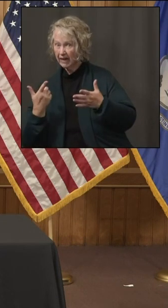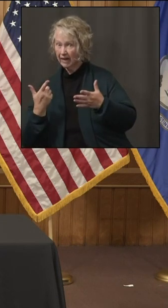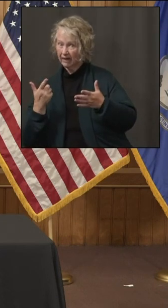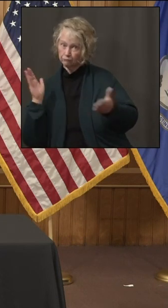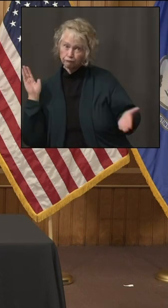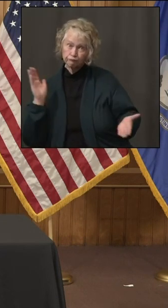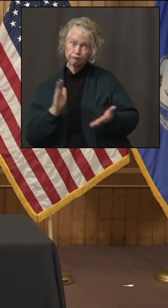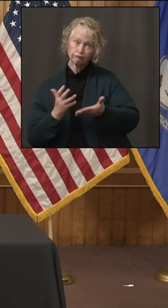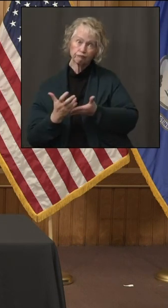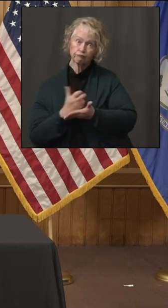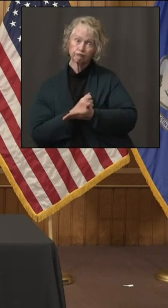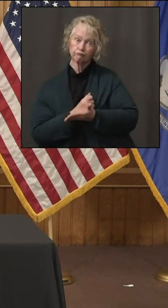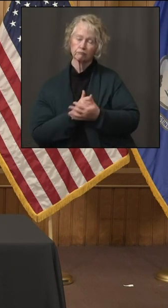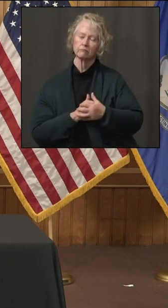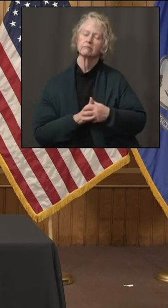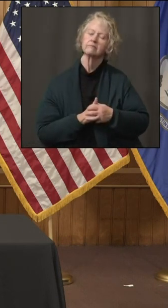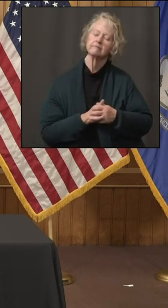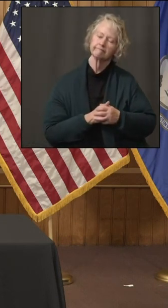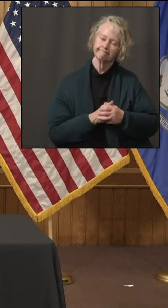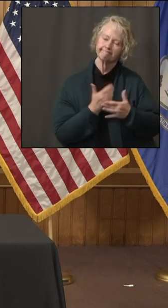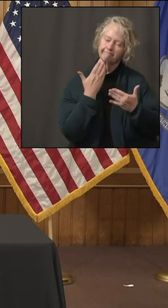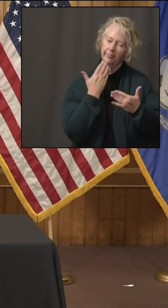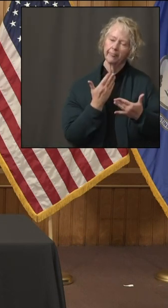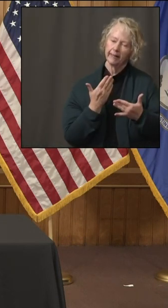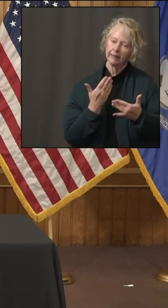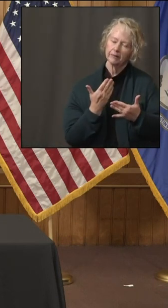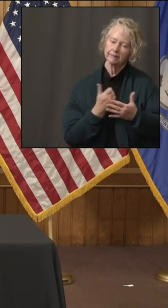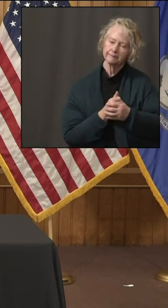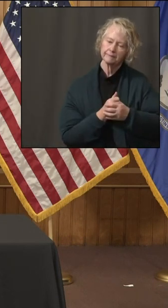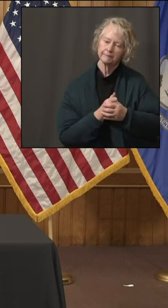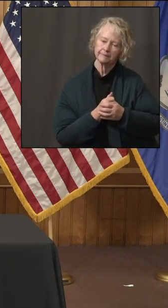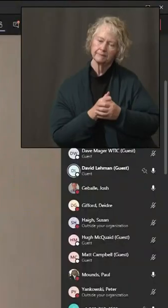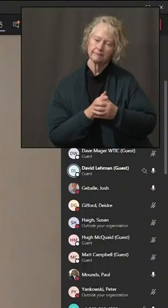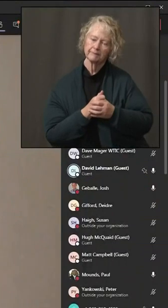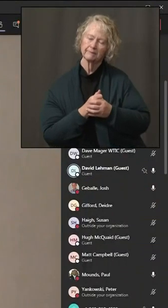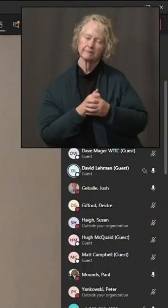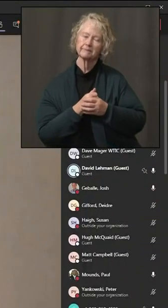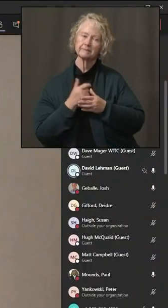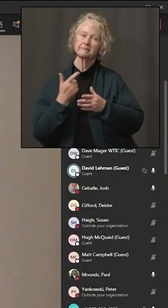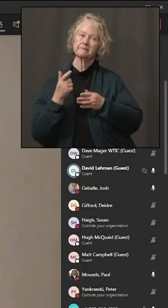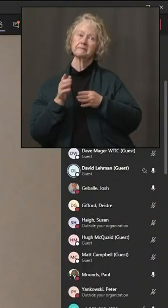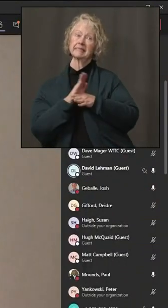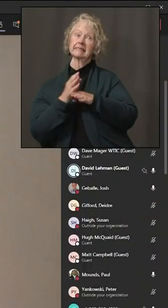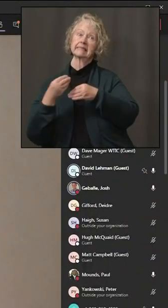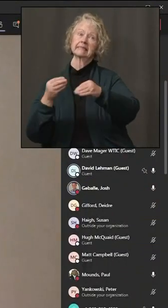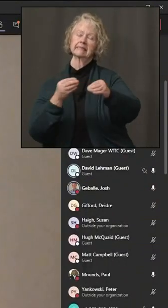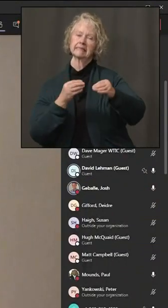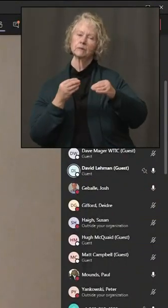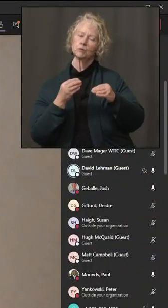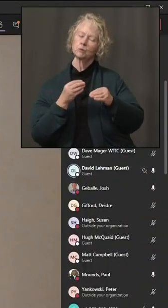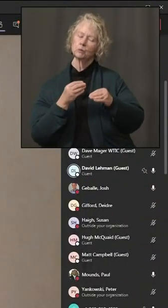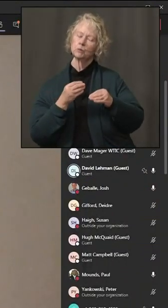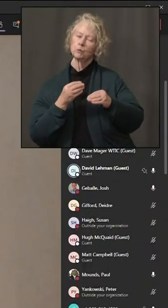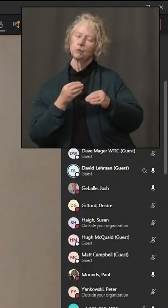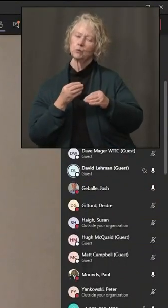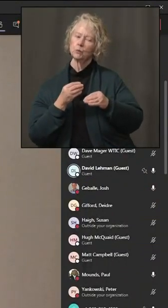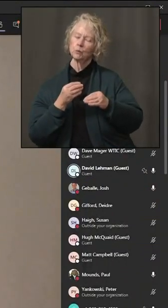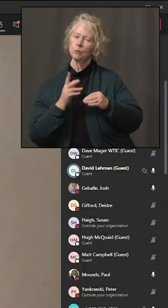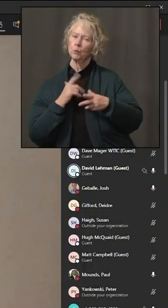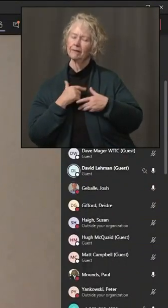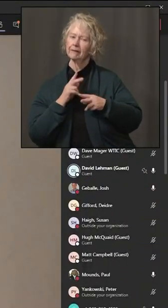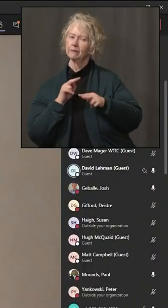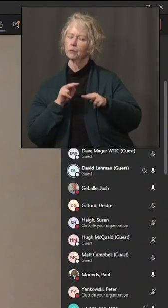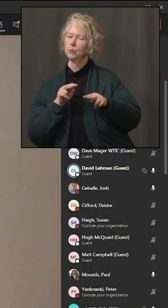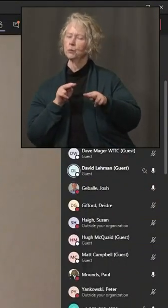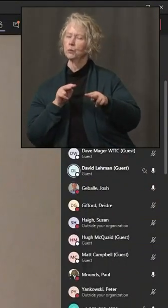off? So, thank you for the question. Retail, it's obviously a significant industry, and we are very mindful